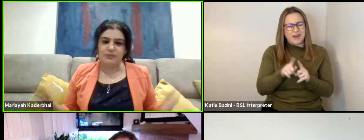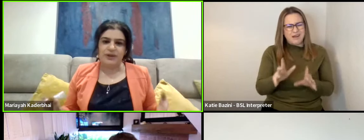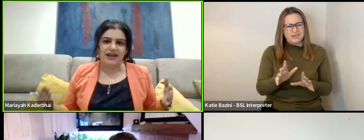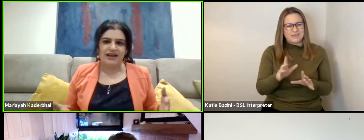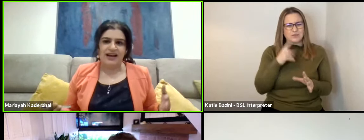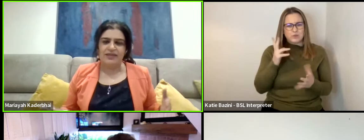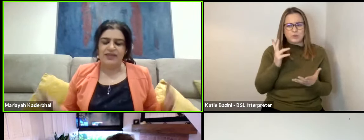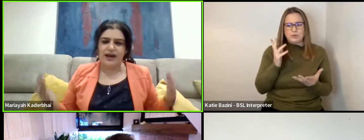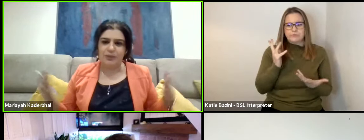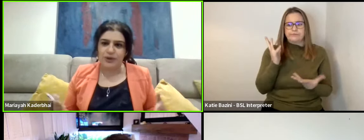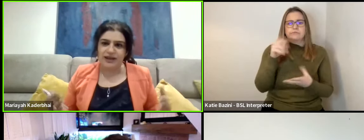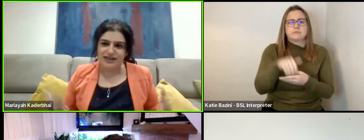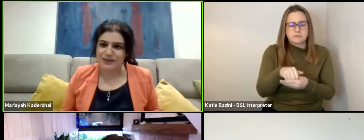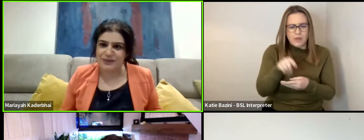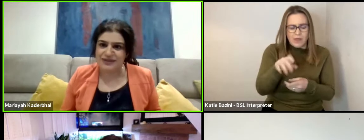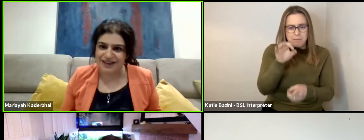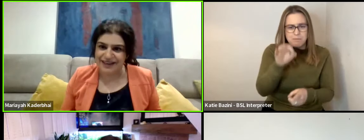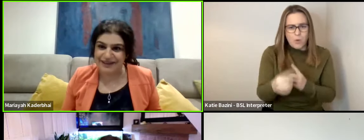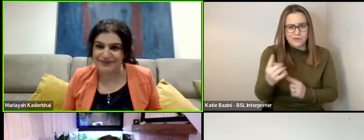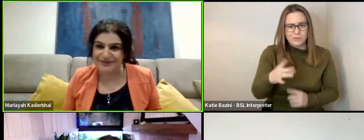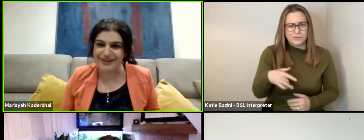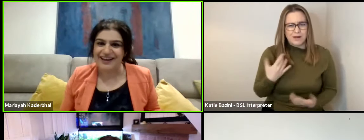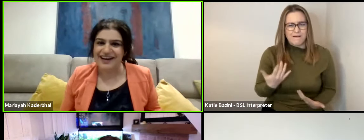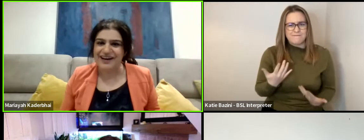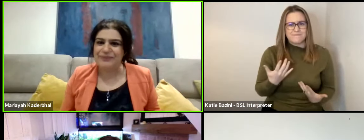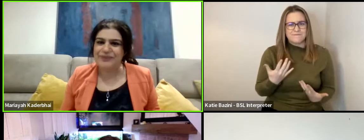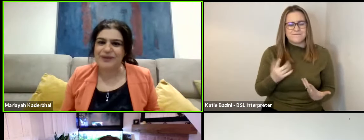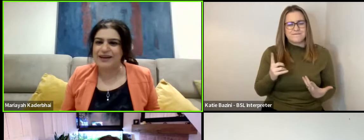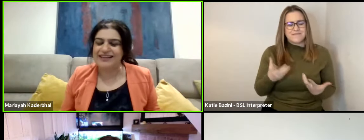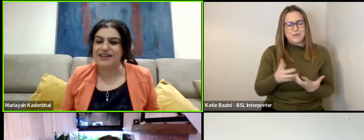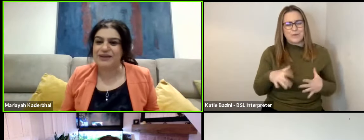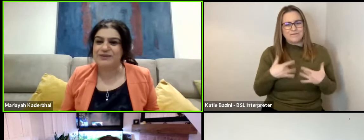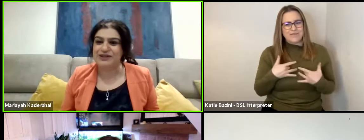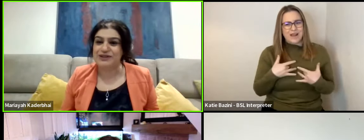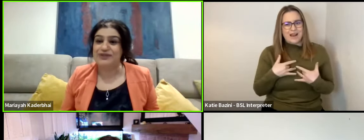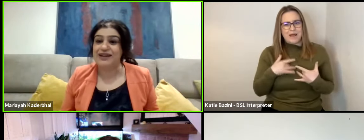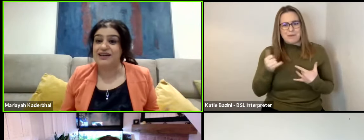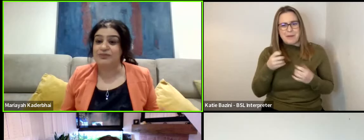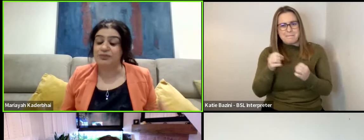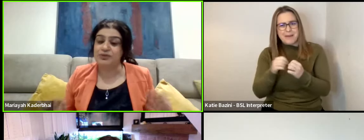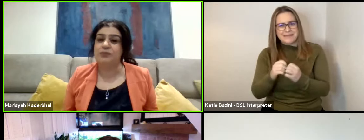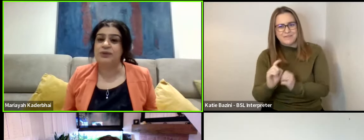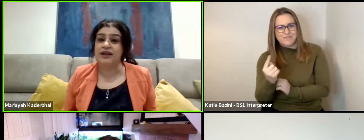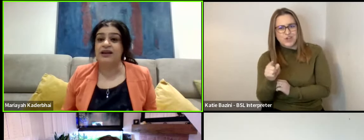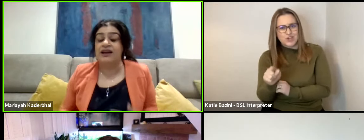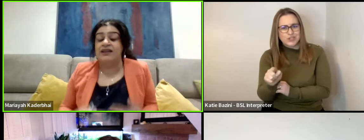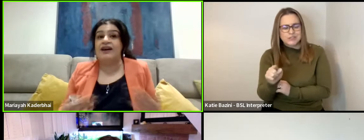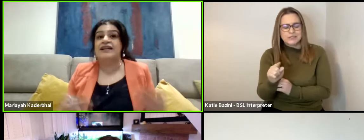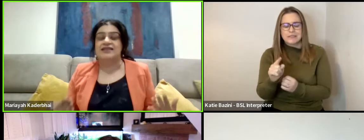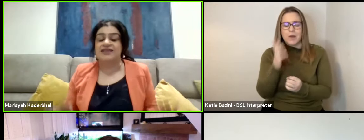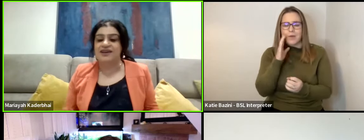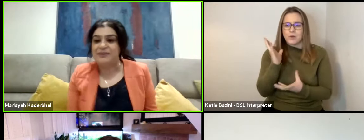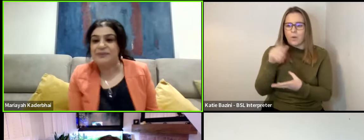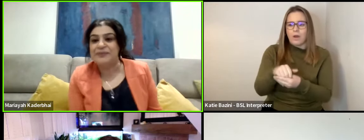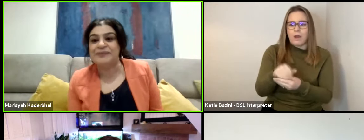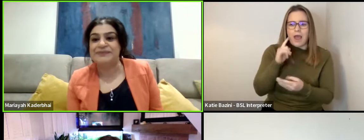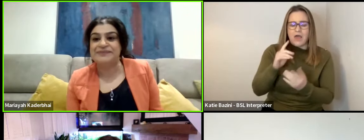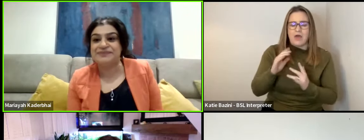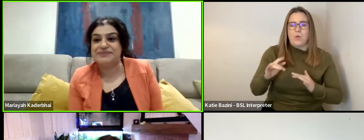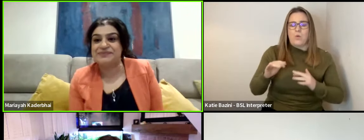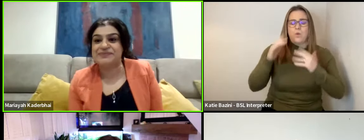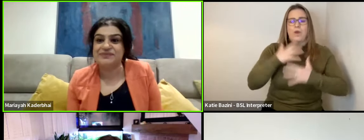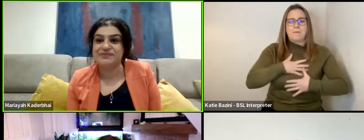jumping in at that point in someone's life. Maybe Benedict will come to you first, kind of jumping in at the height in time.